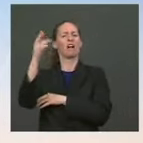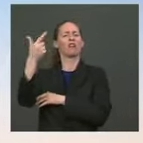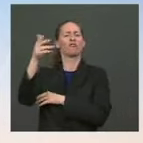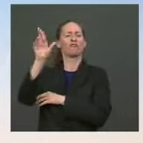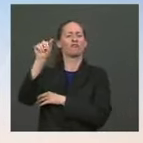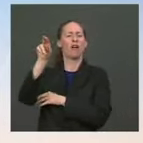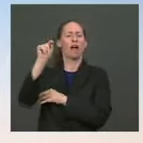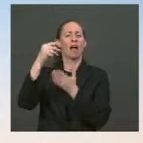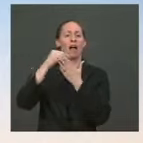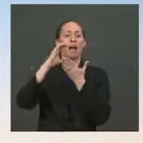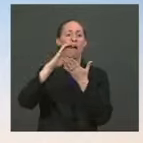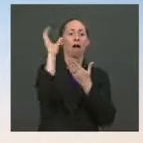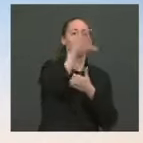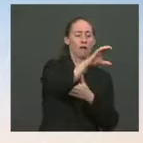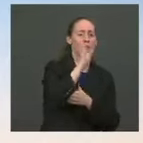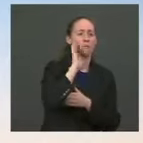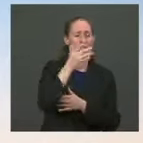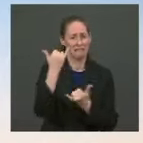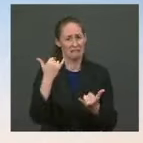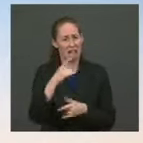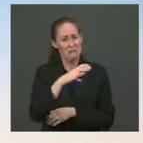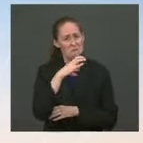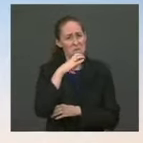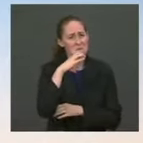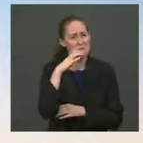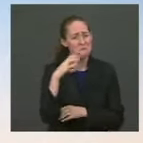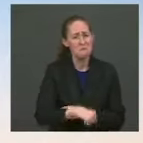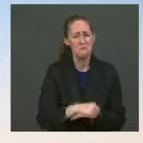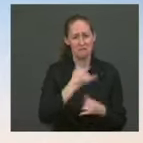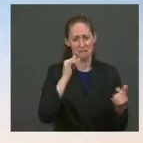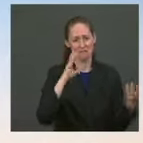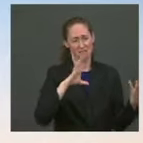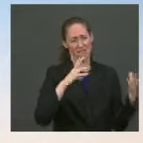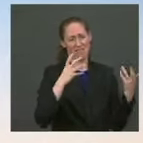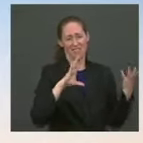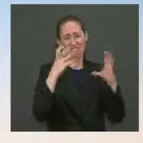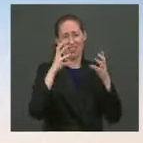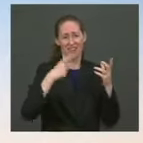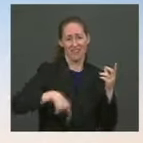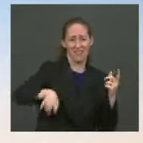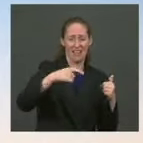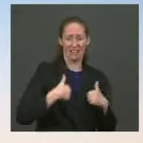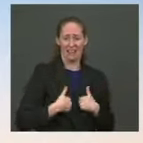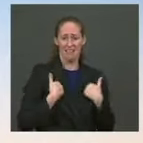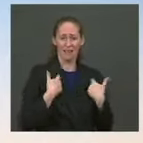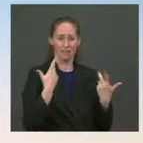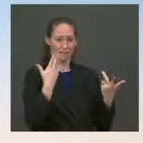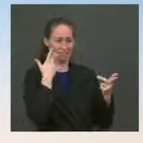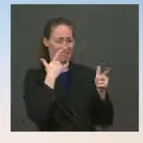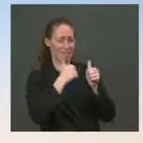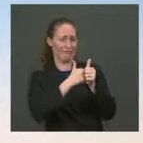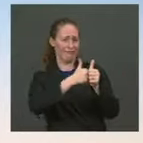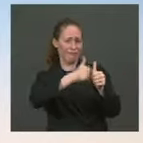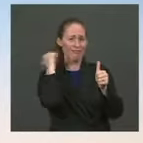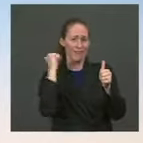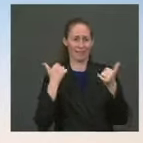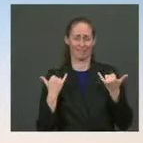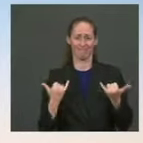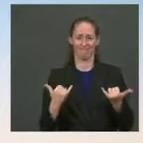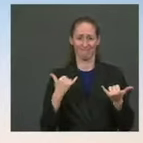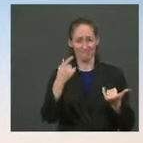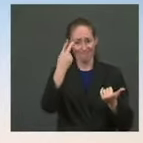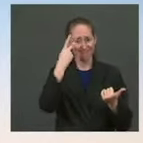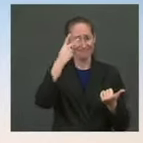families, as we all know, for our economy, and for our competitiveness. We're seeing that right now, even as we move record